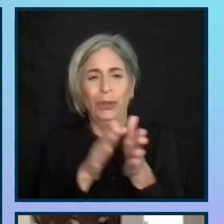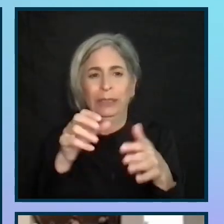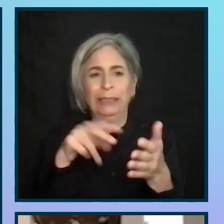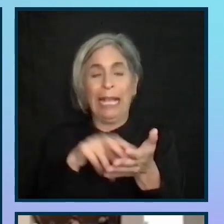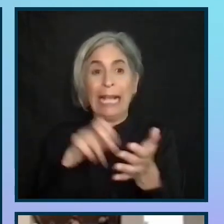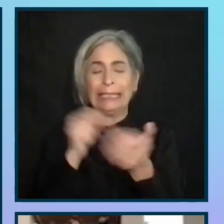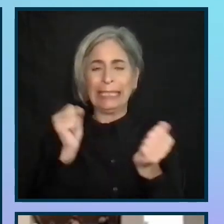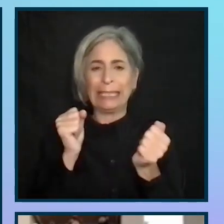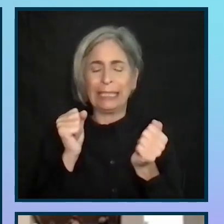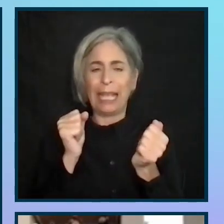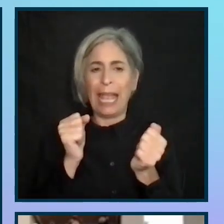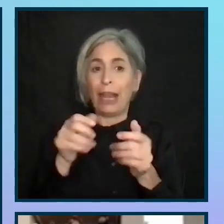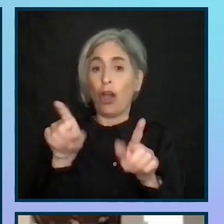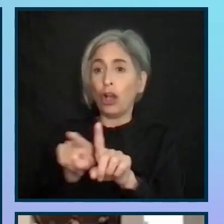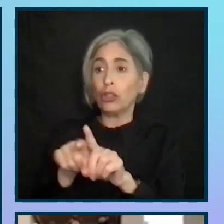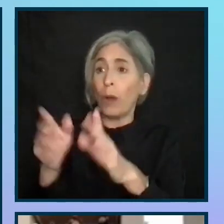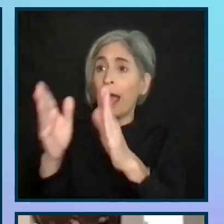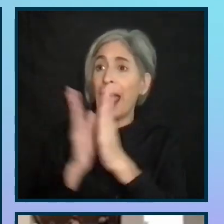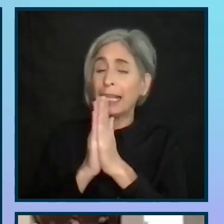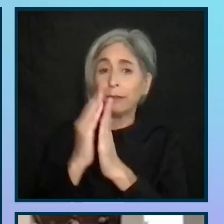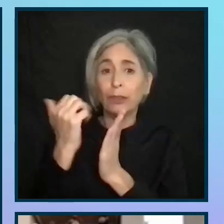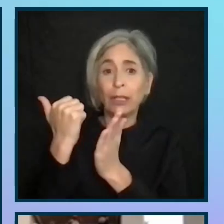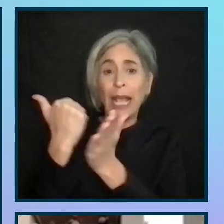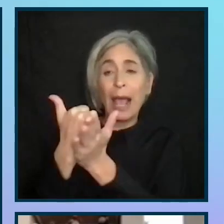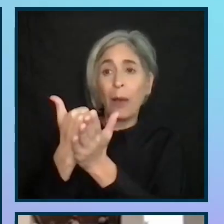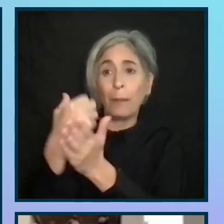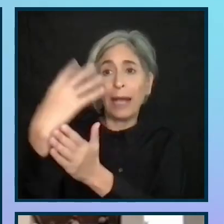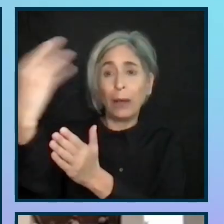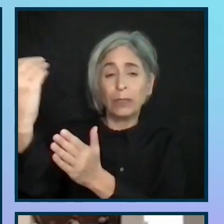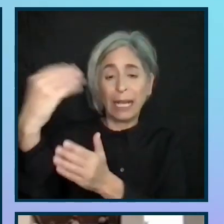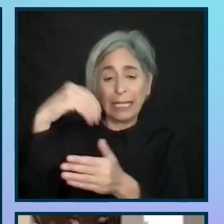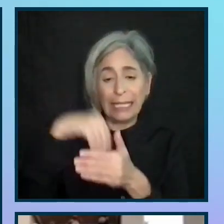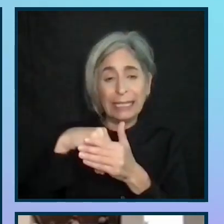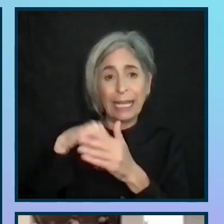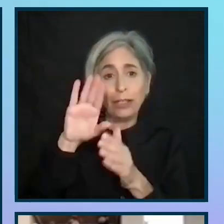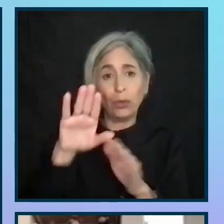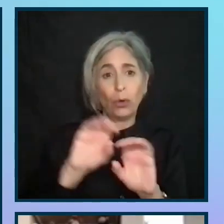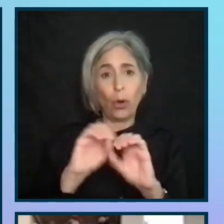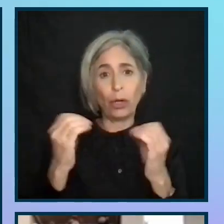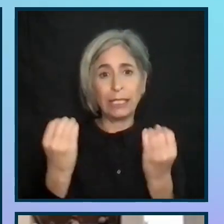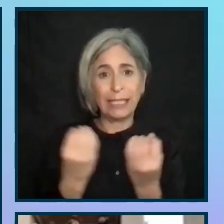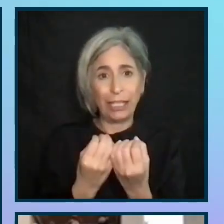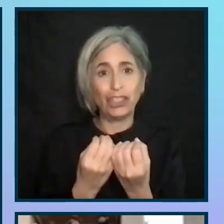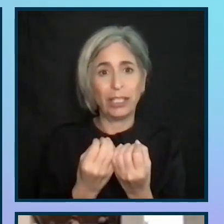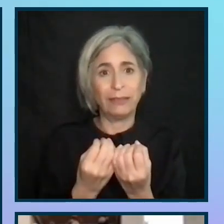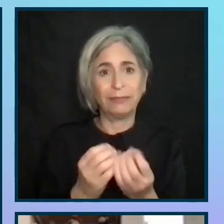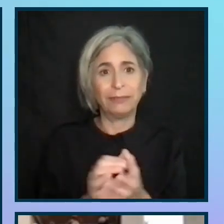the network or via an outside consultant, and who prioritize collaboration above all else.